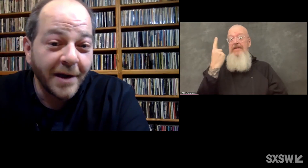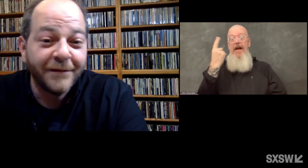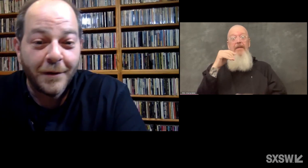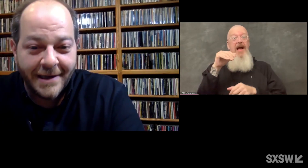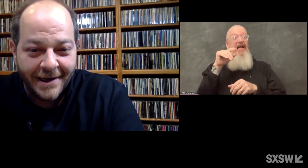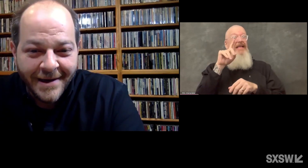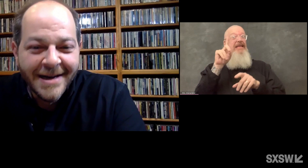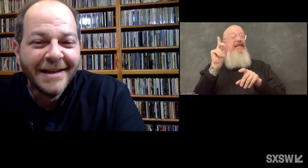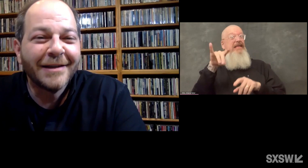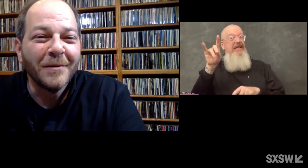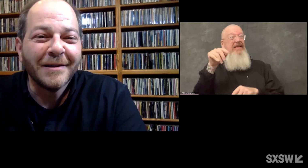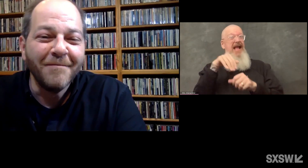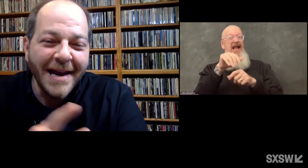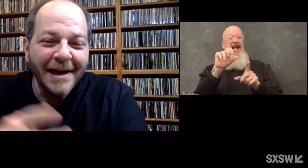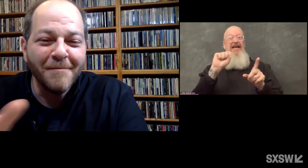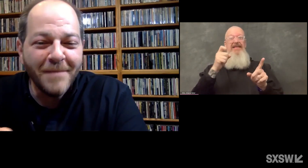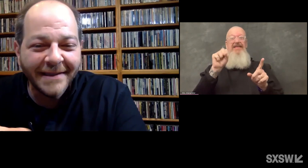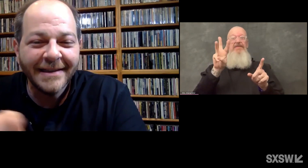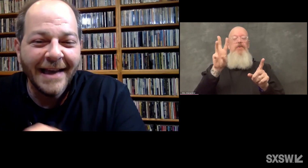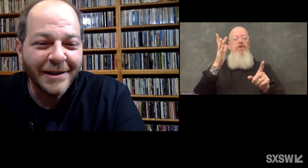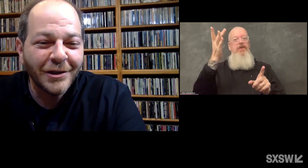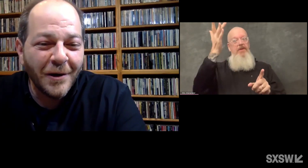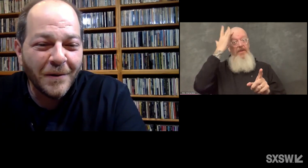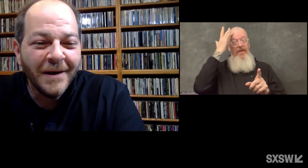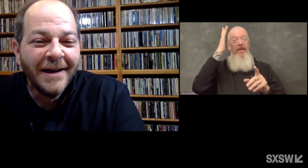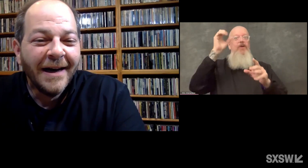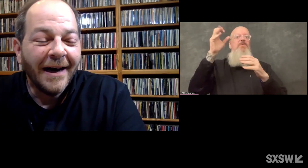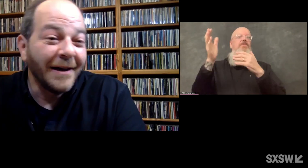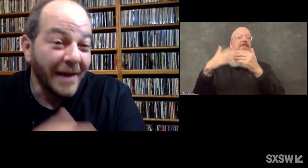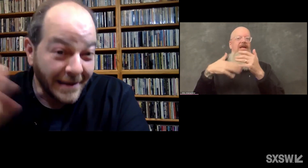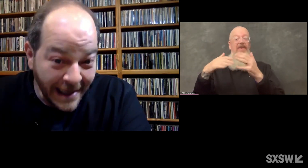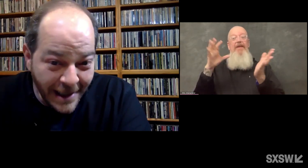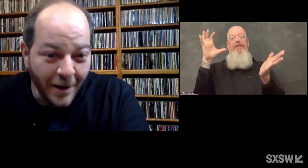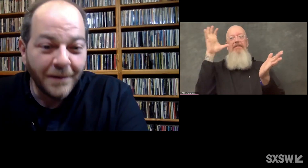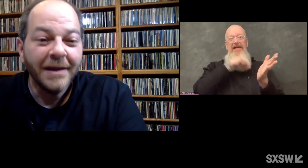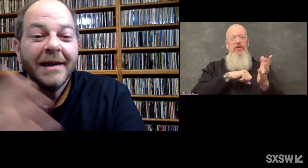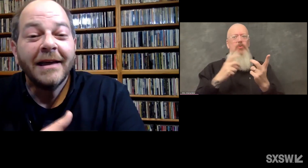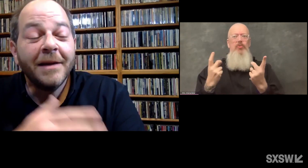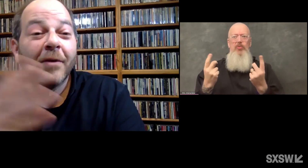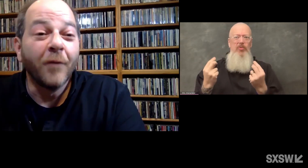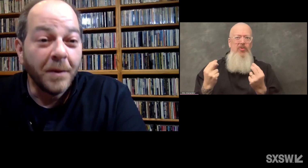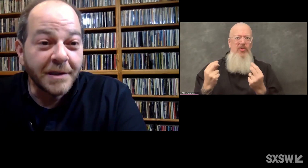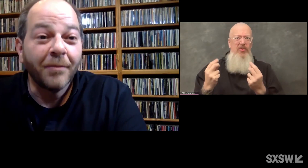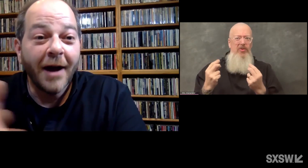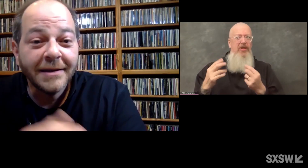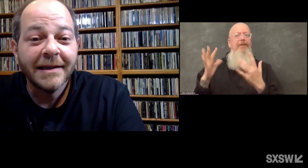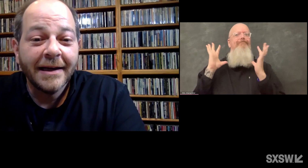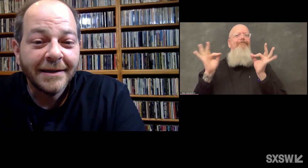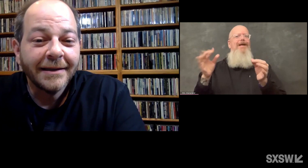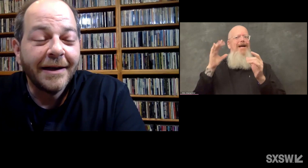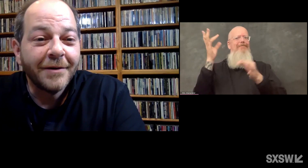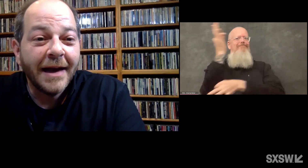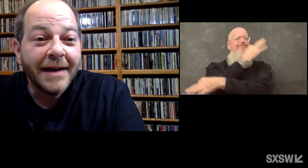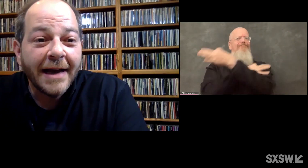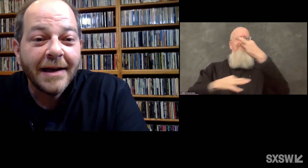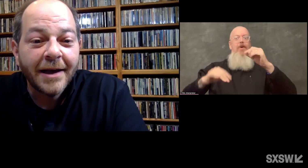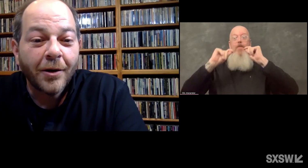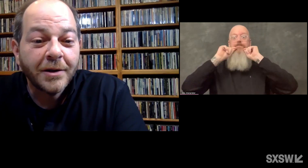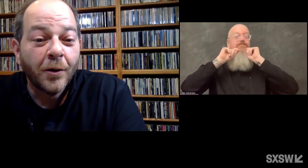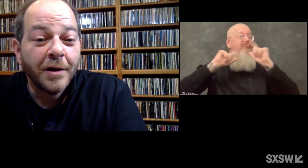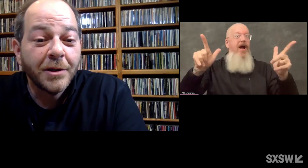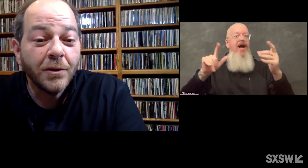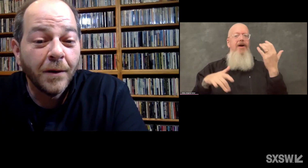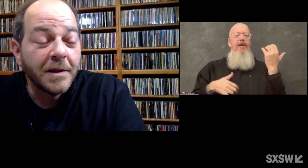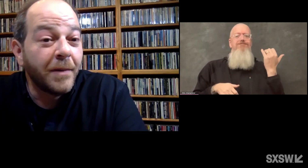South by Southwest folks did. So to make up missing that show, that keynote, he performed a surprise set later that night